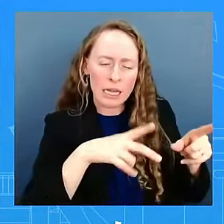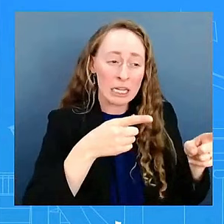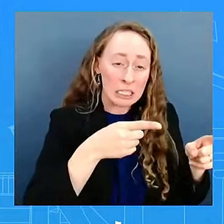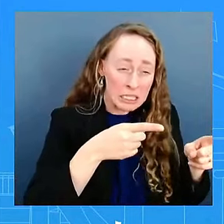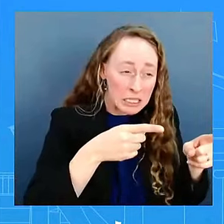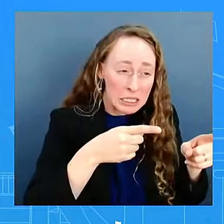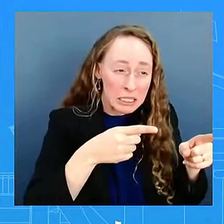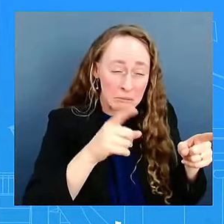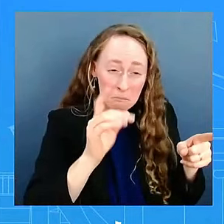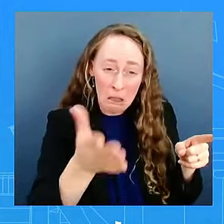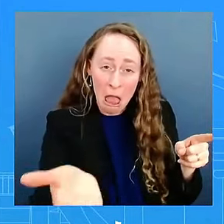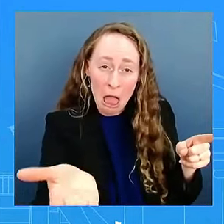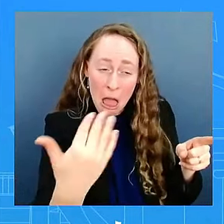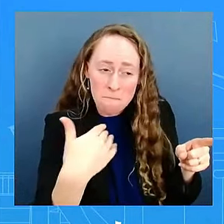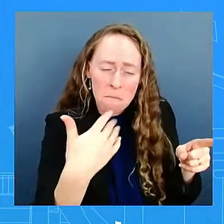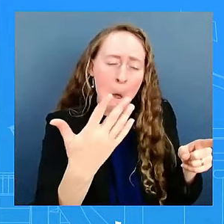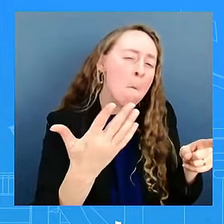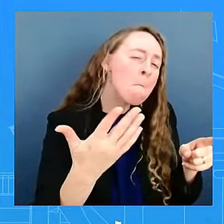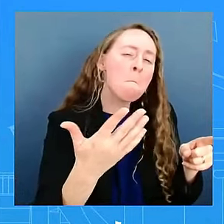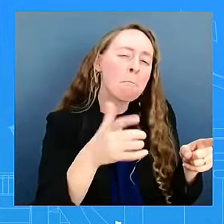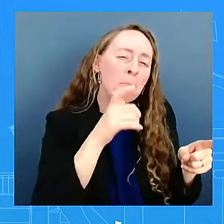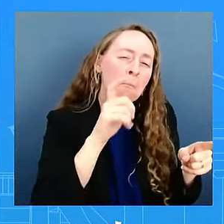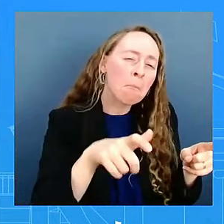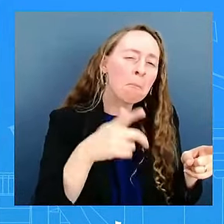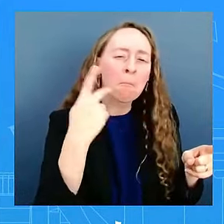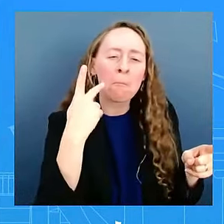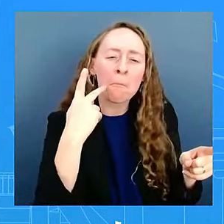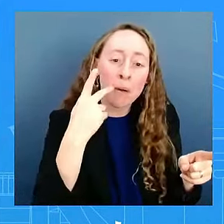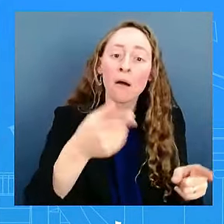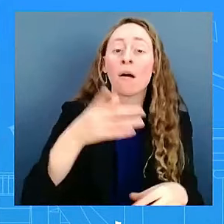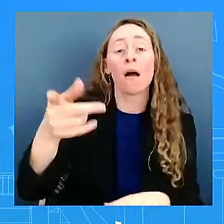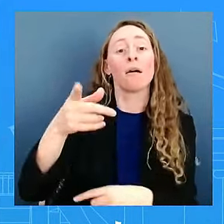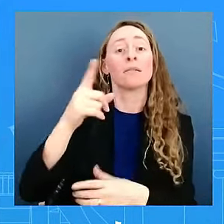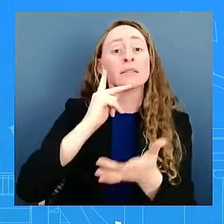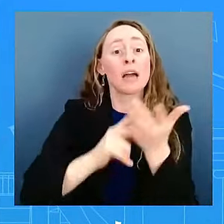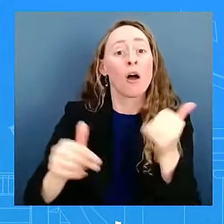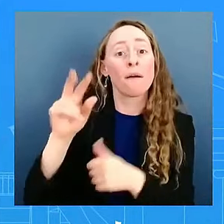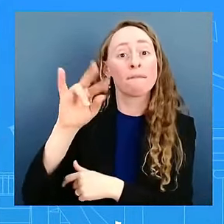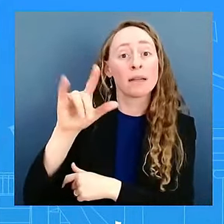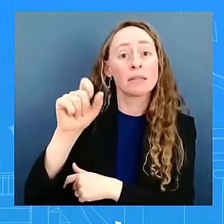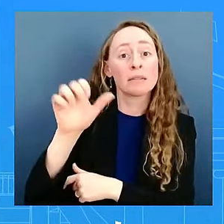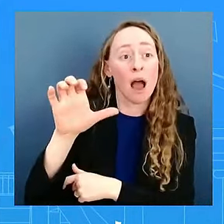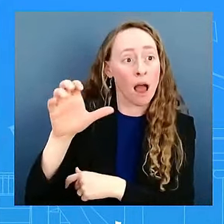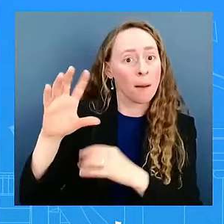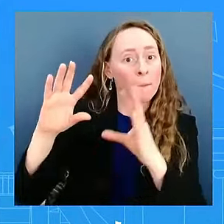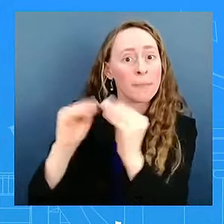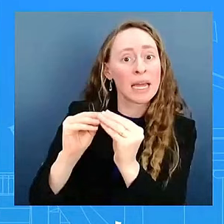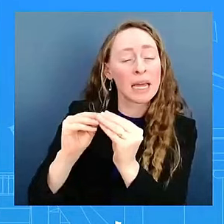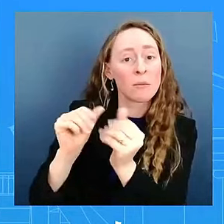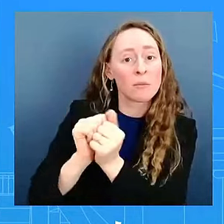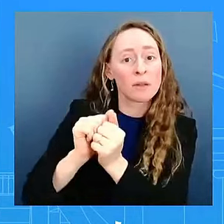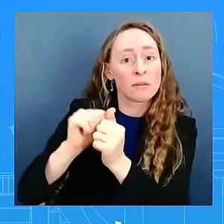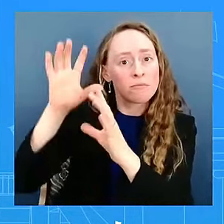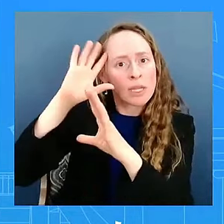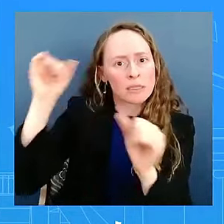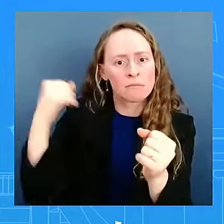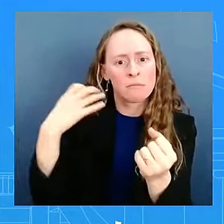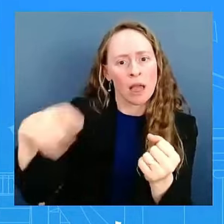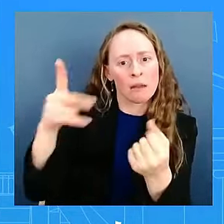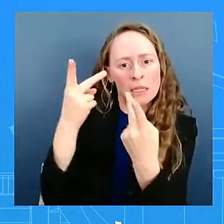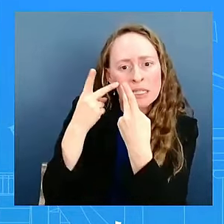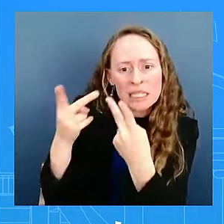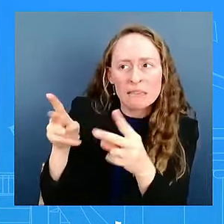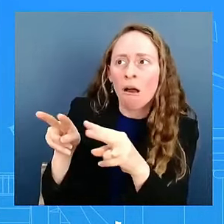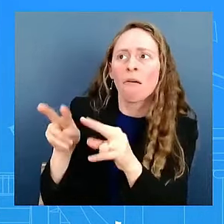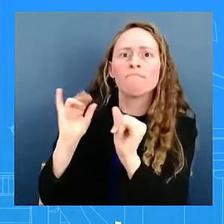Vilsack, we brought him to the podium because you wanted to make sure you heard directly from him on their conversation. They met, obviously, this morning to